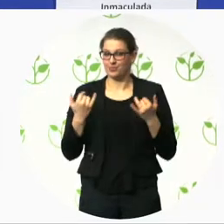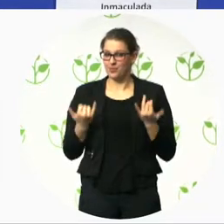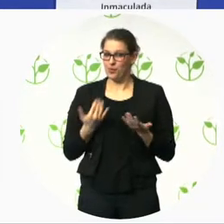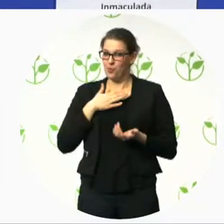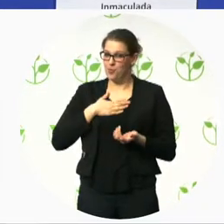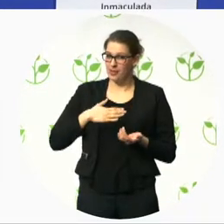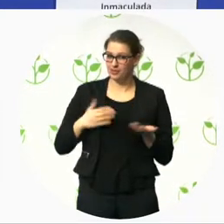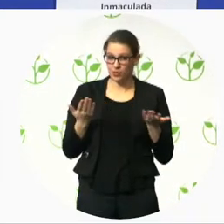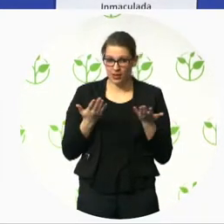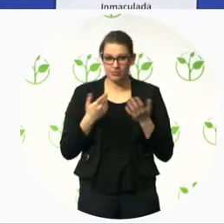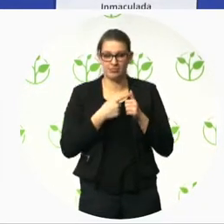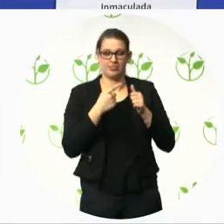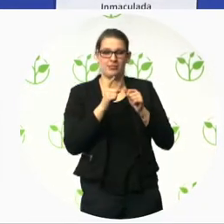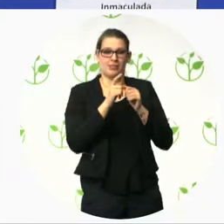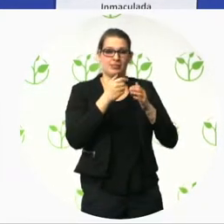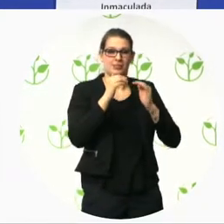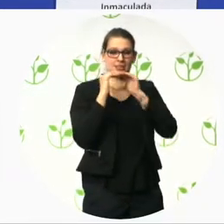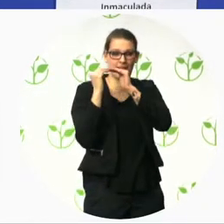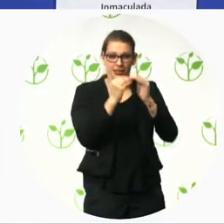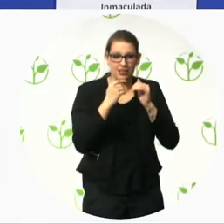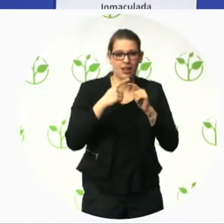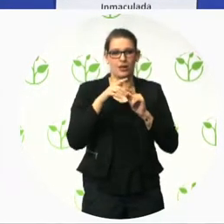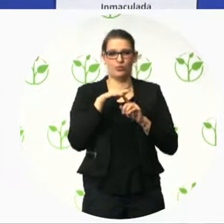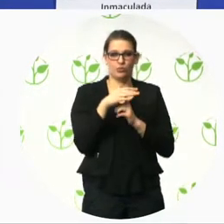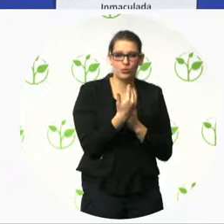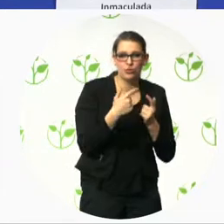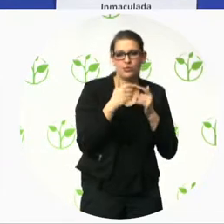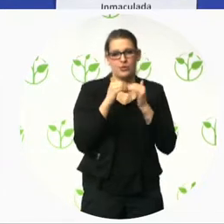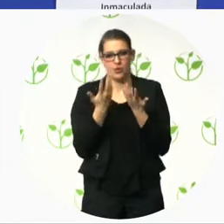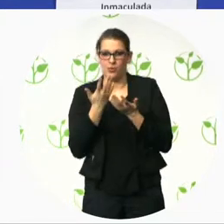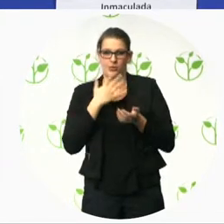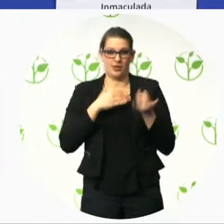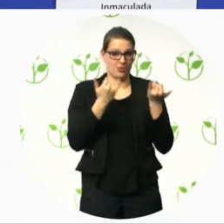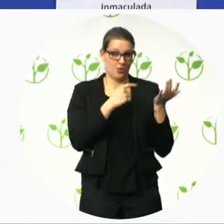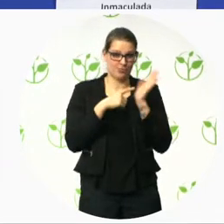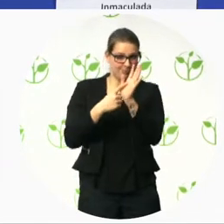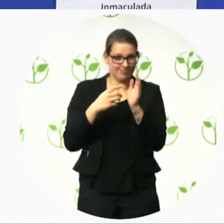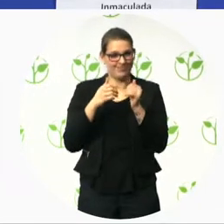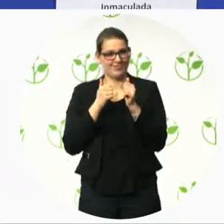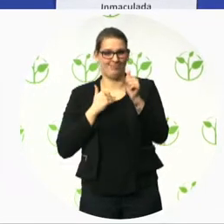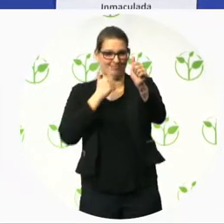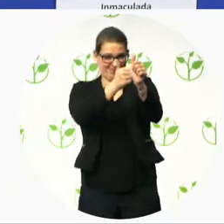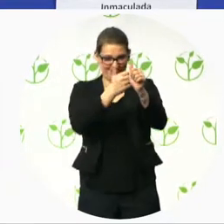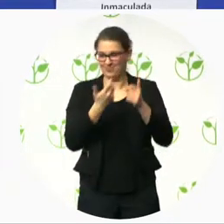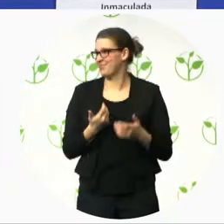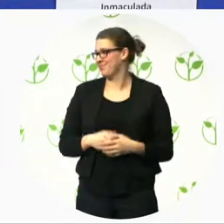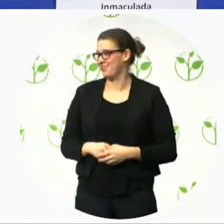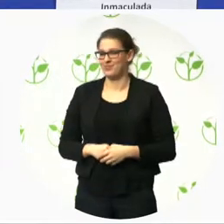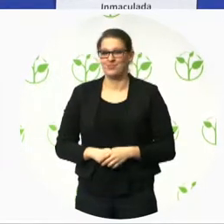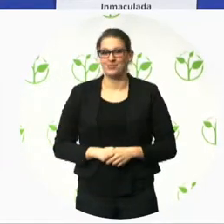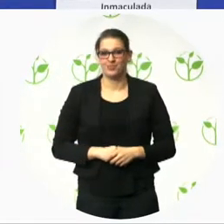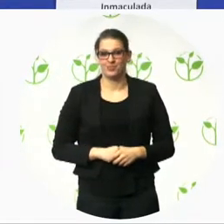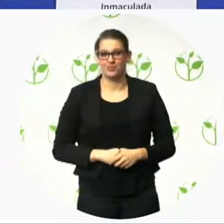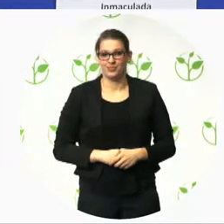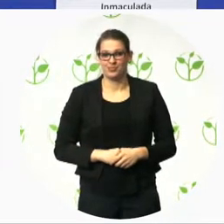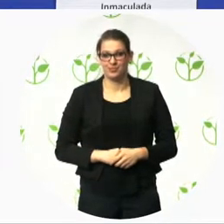in the field. I don't want to take more time, so it's my pleasure to hand over the